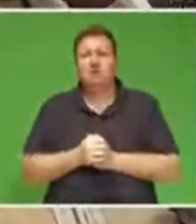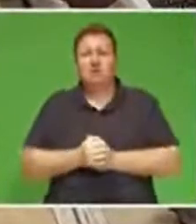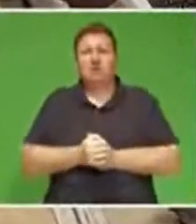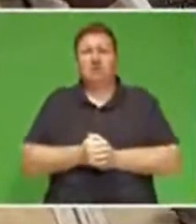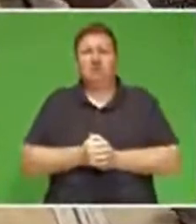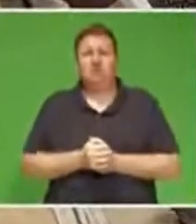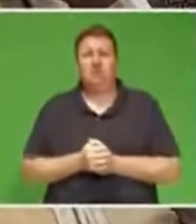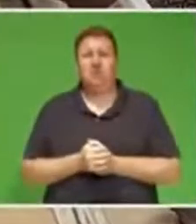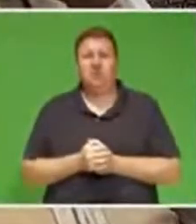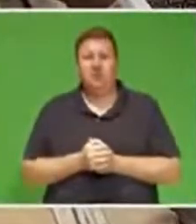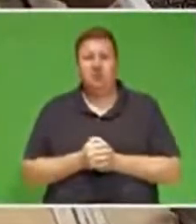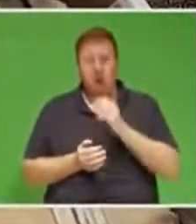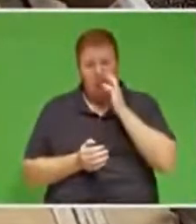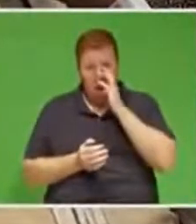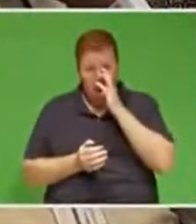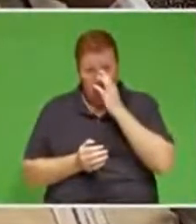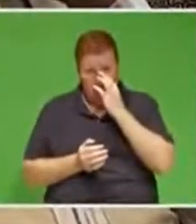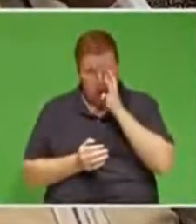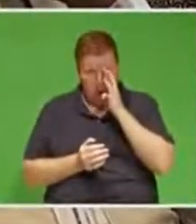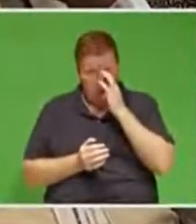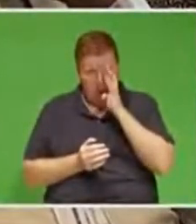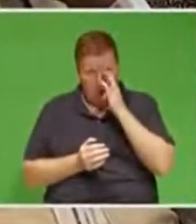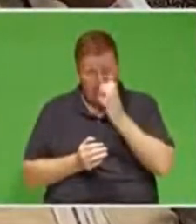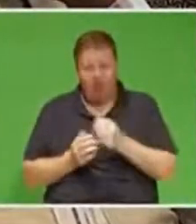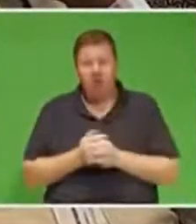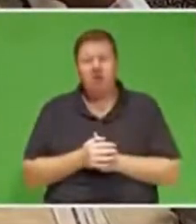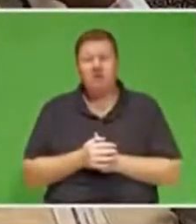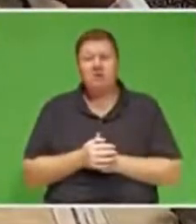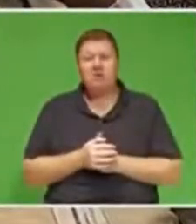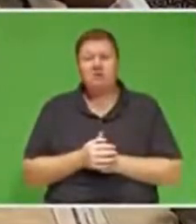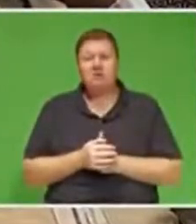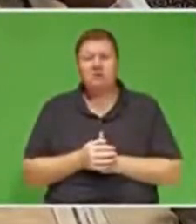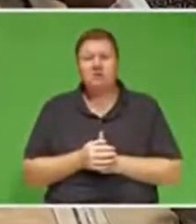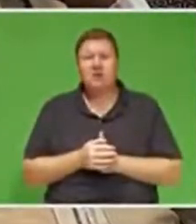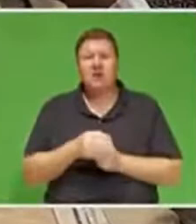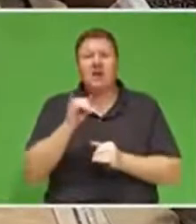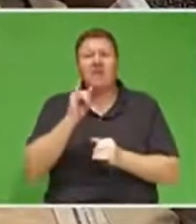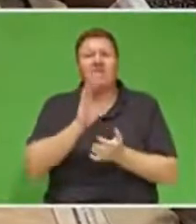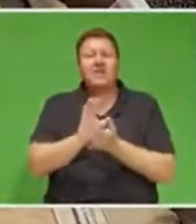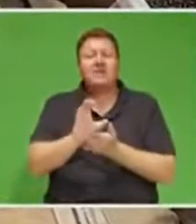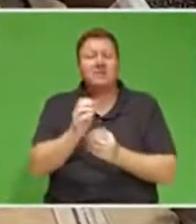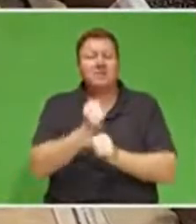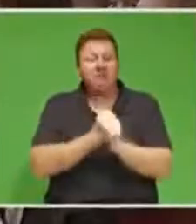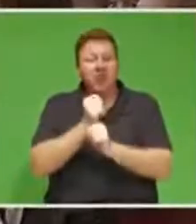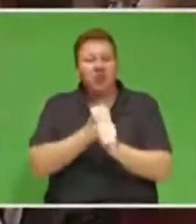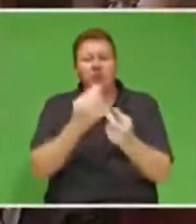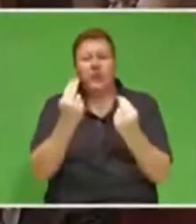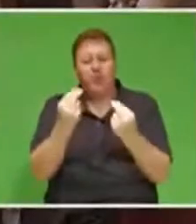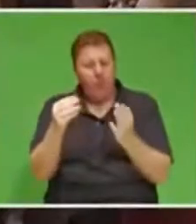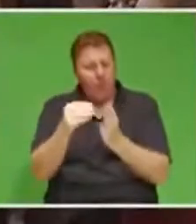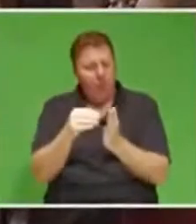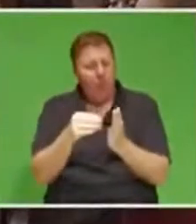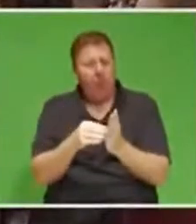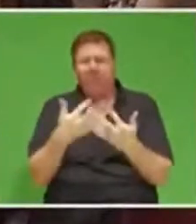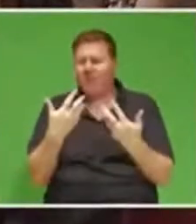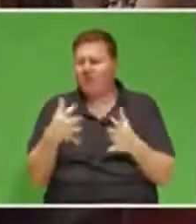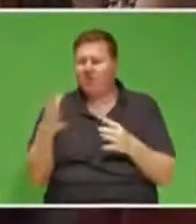We have successfully mobilized new investments in factories, production lines,